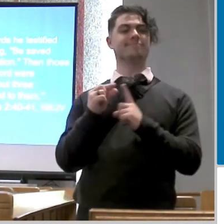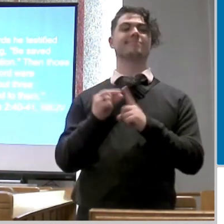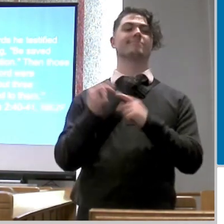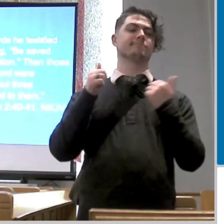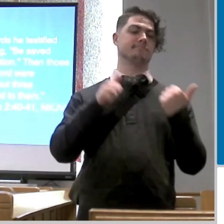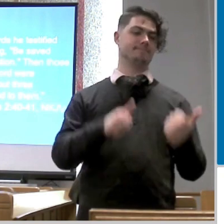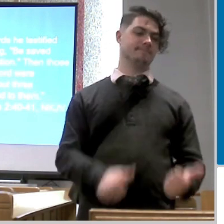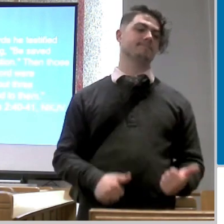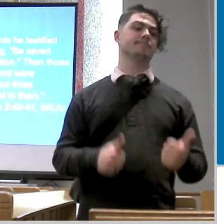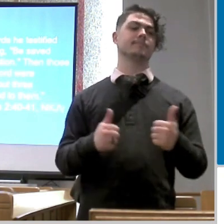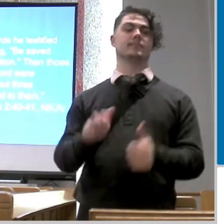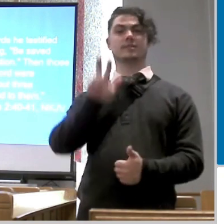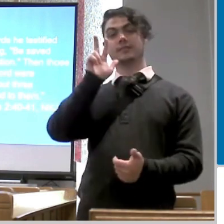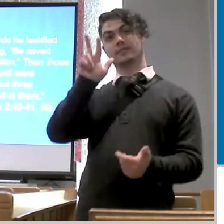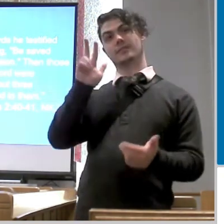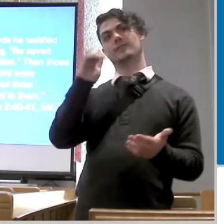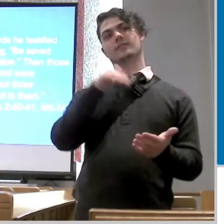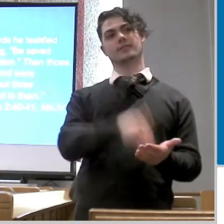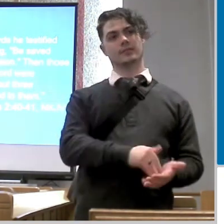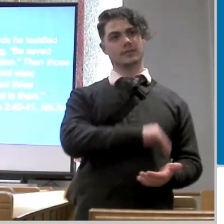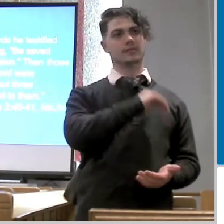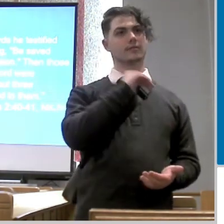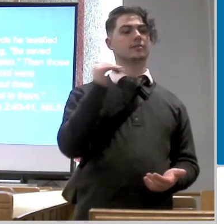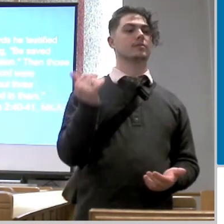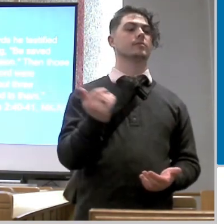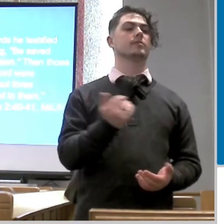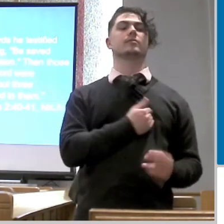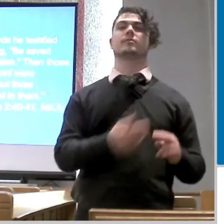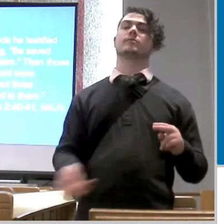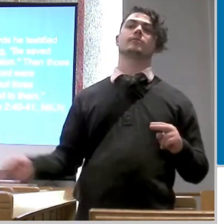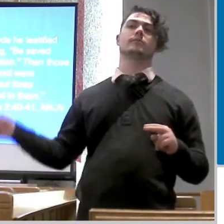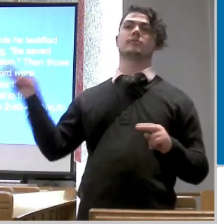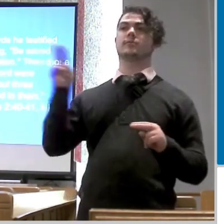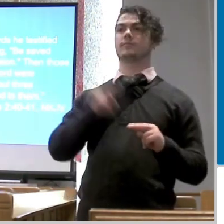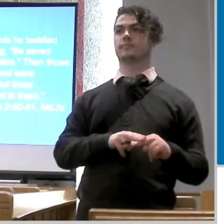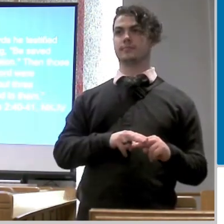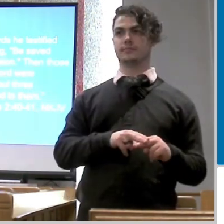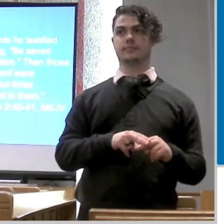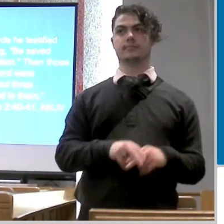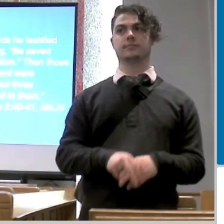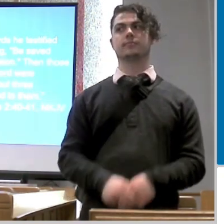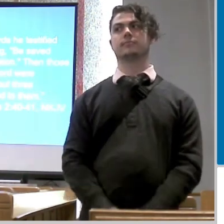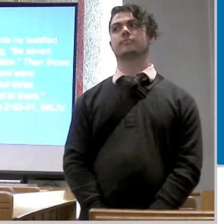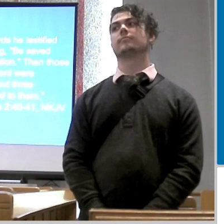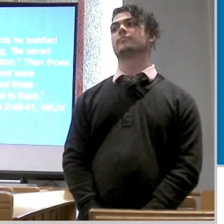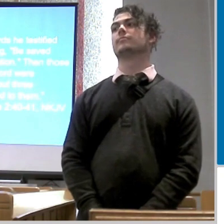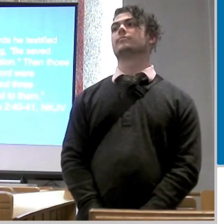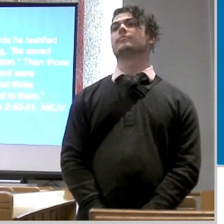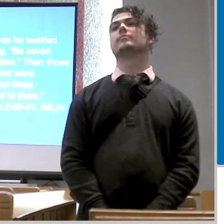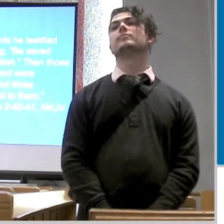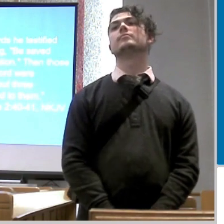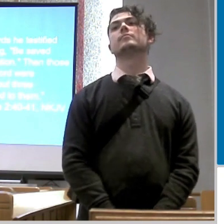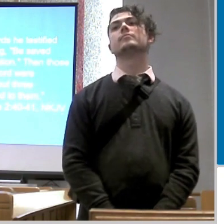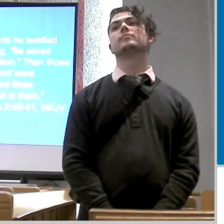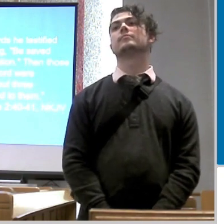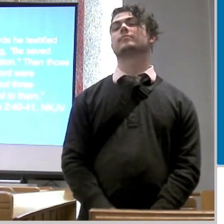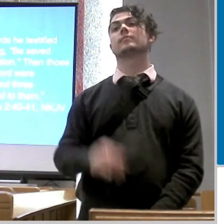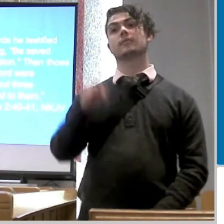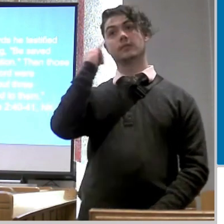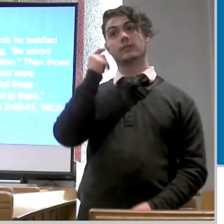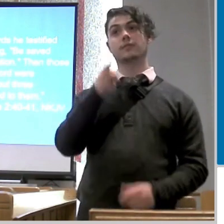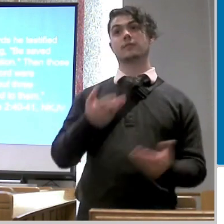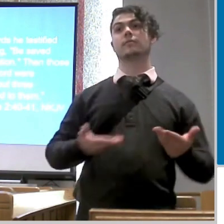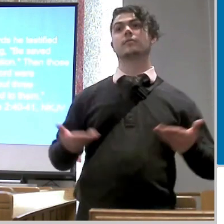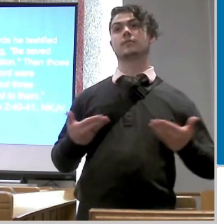were baptized and that day about 3 000 souls were added to their number if you're visiting with